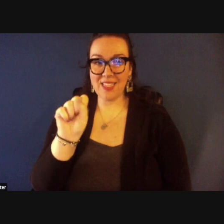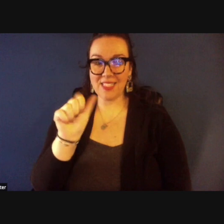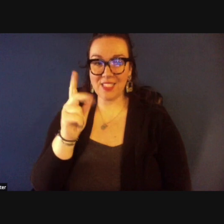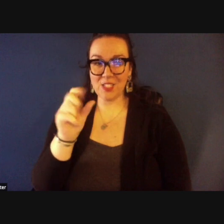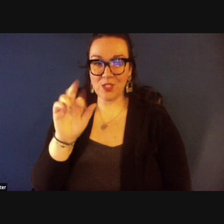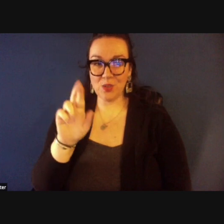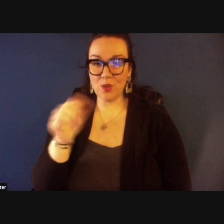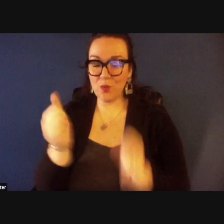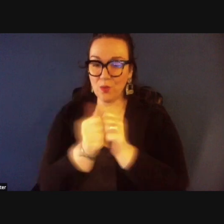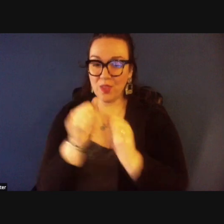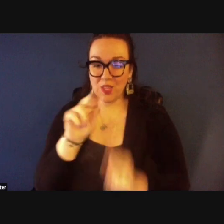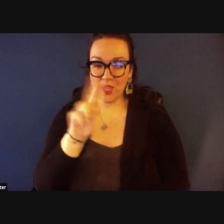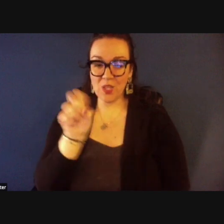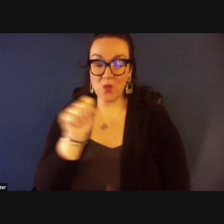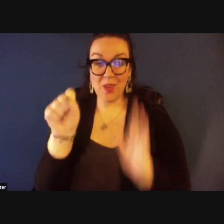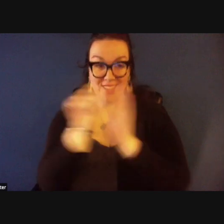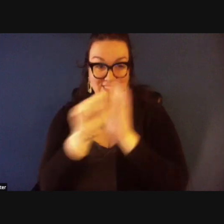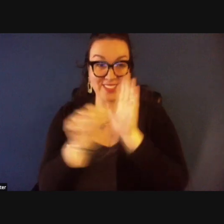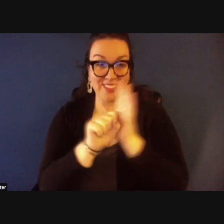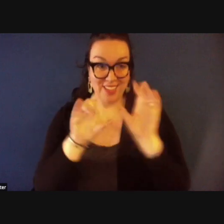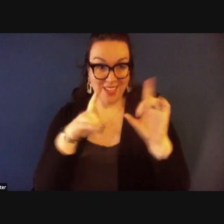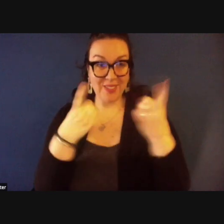state department